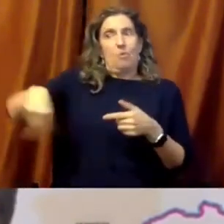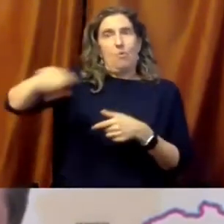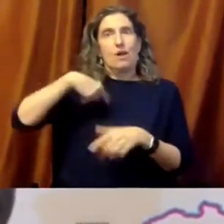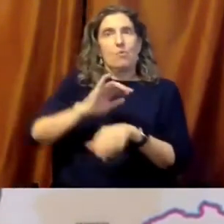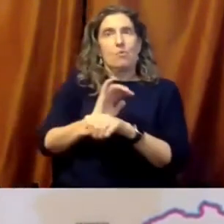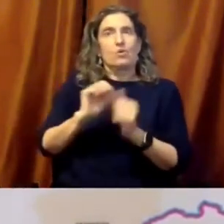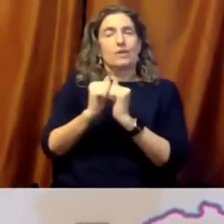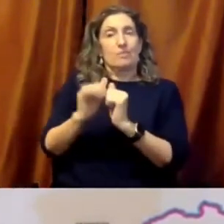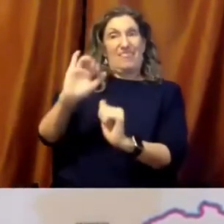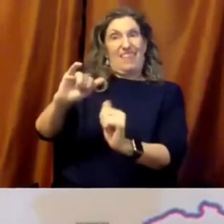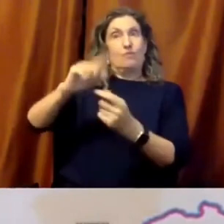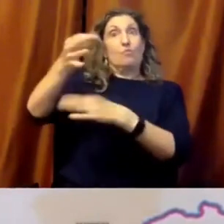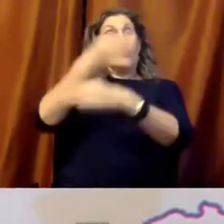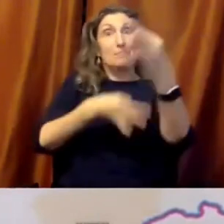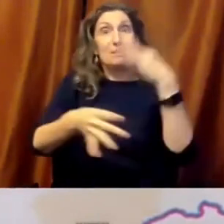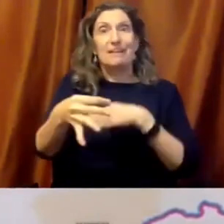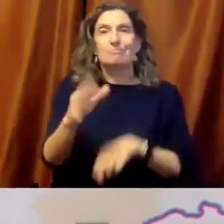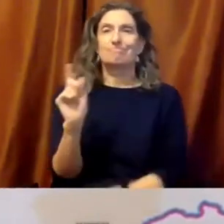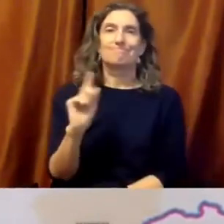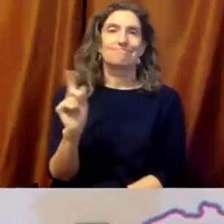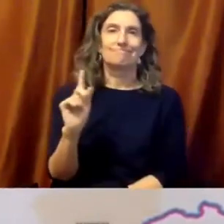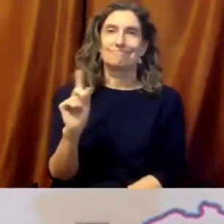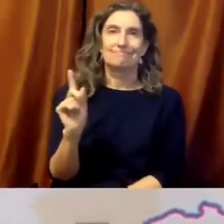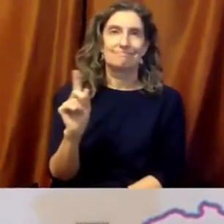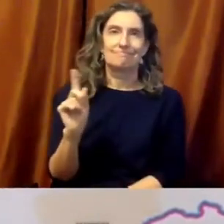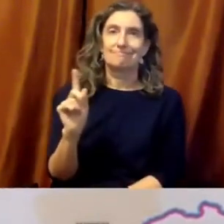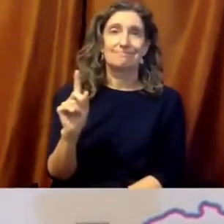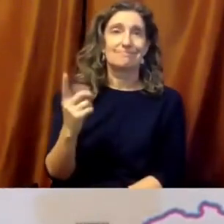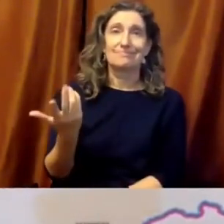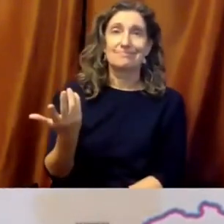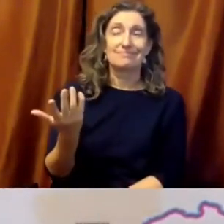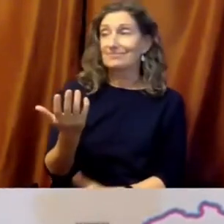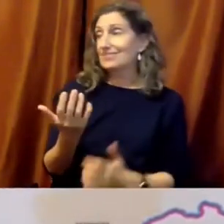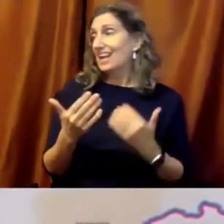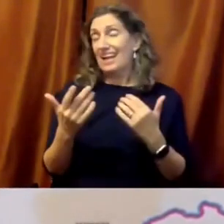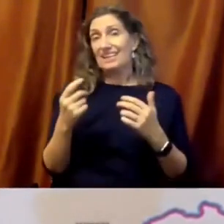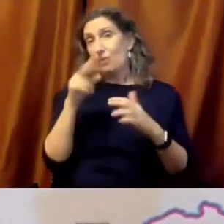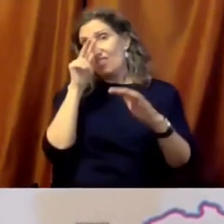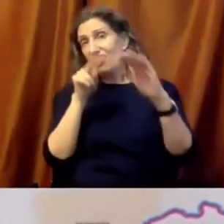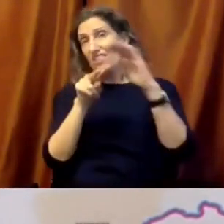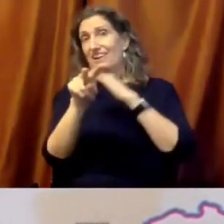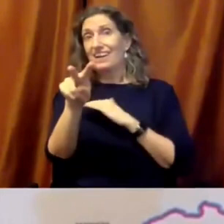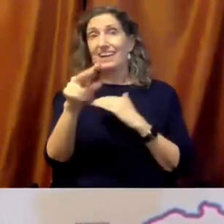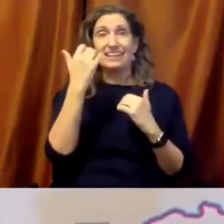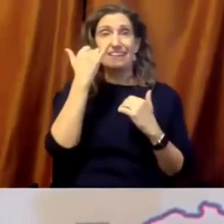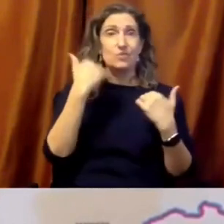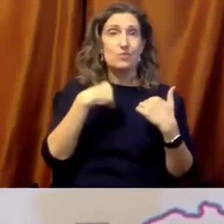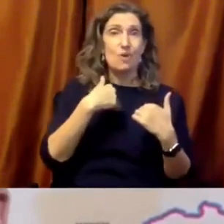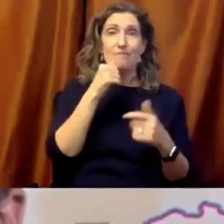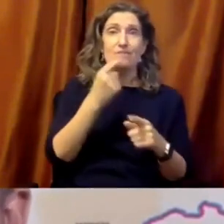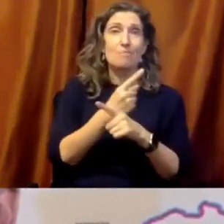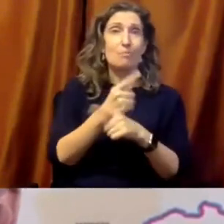the lack of effective tools and resources at the absence of training and collaborative time to use what's already in hand